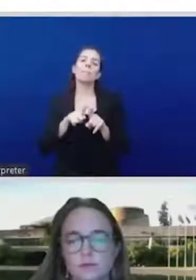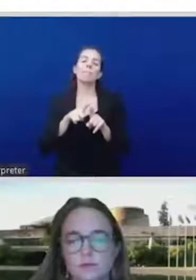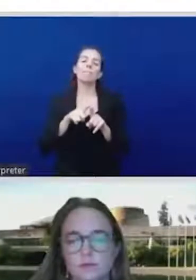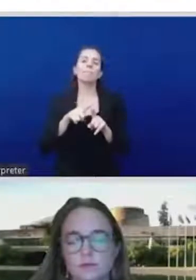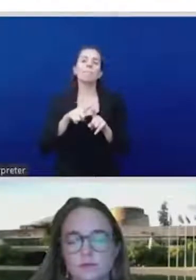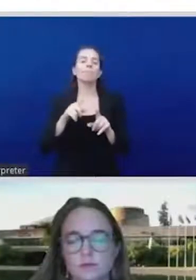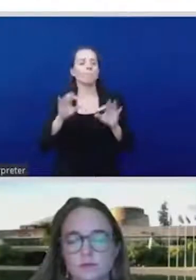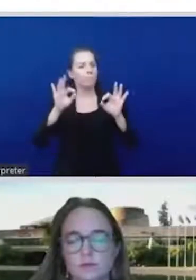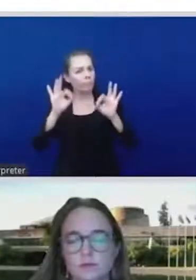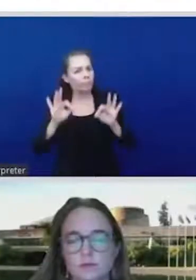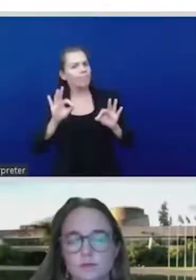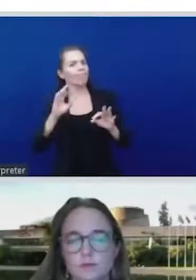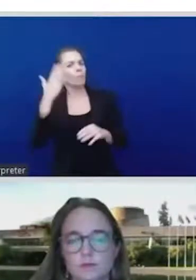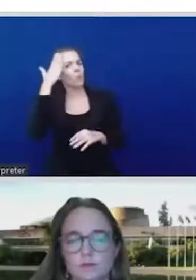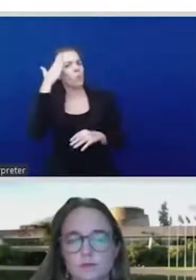change things.